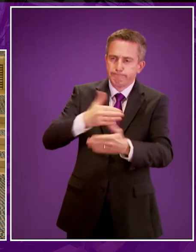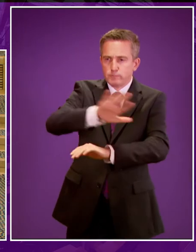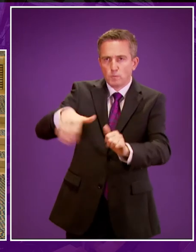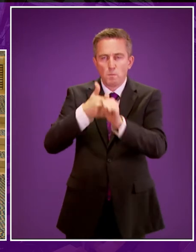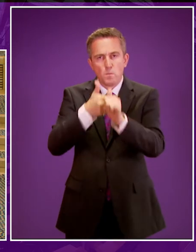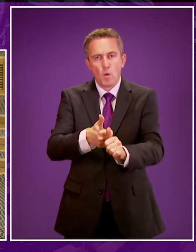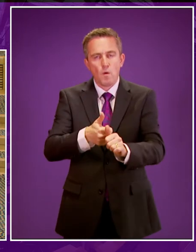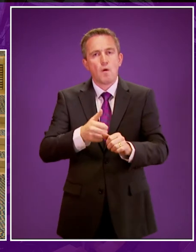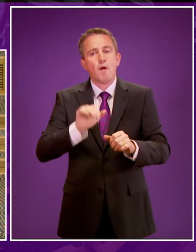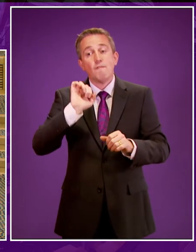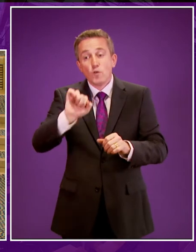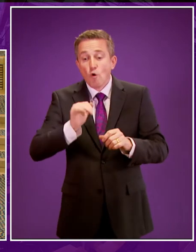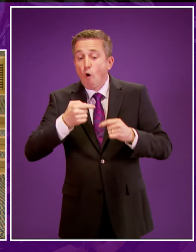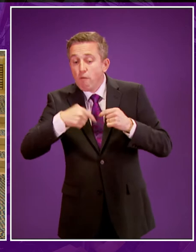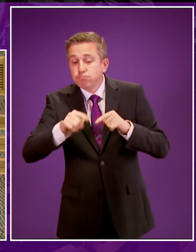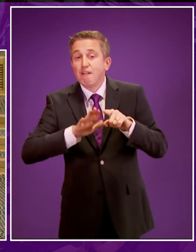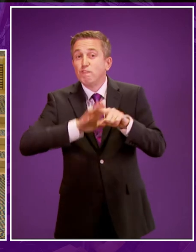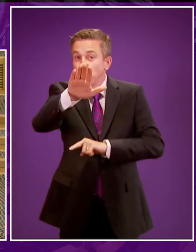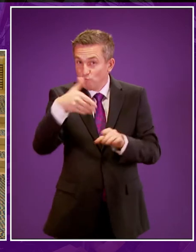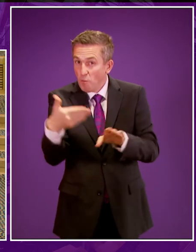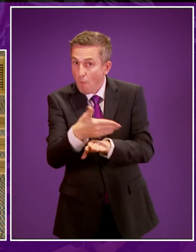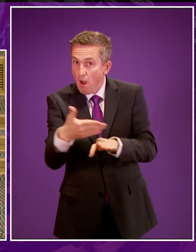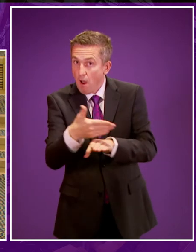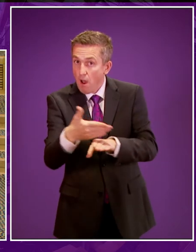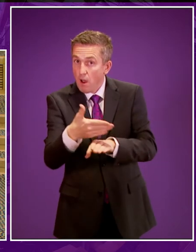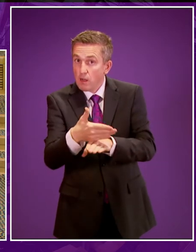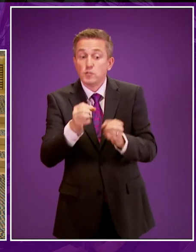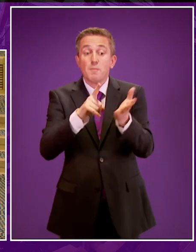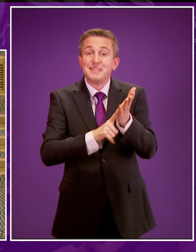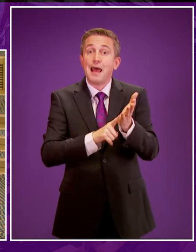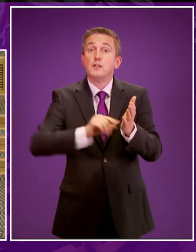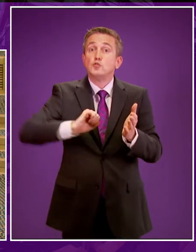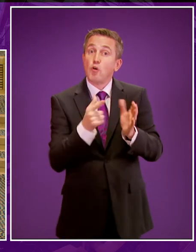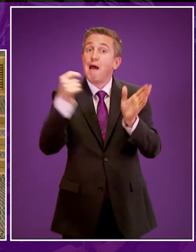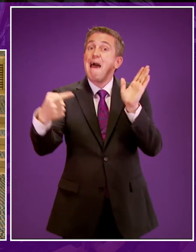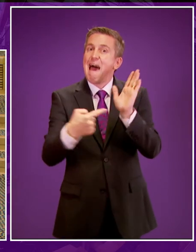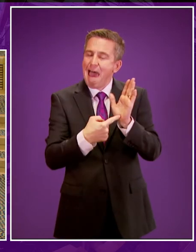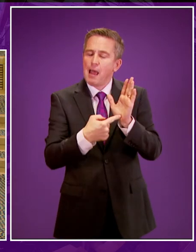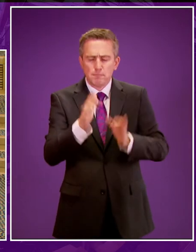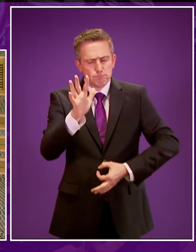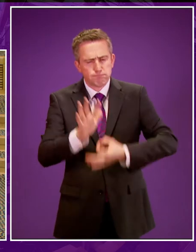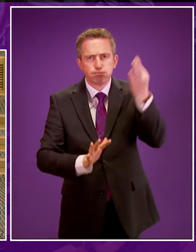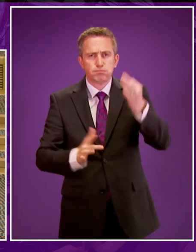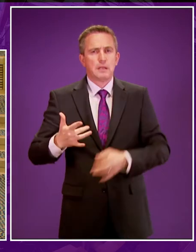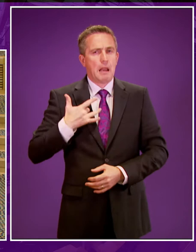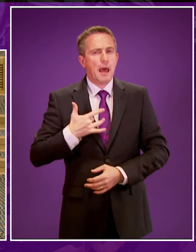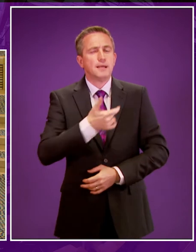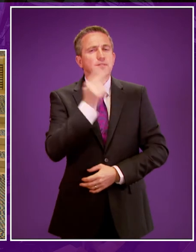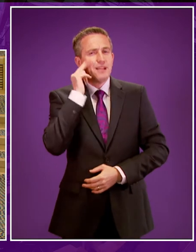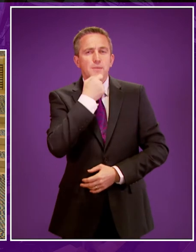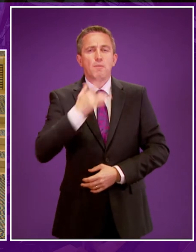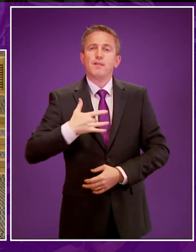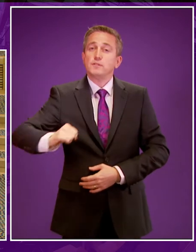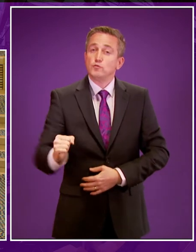and for the work they will do in the months and years ahead to help make sure the BSL Scotland Act makes a difference to people across Scotland.